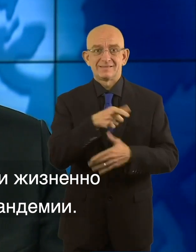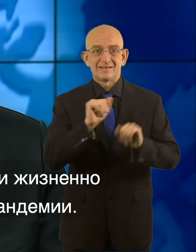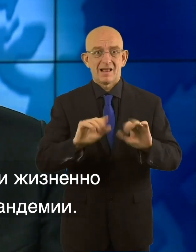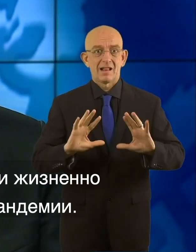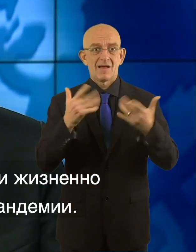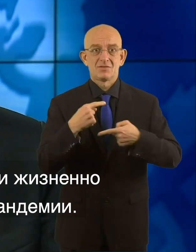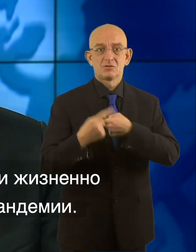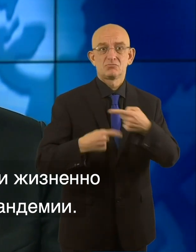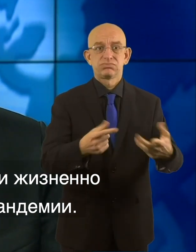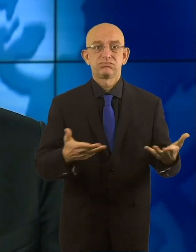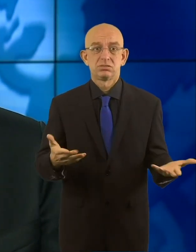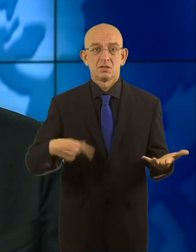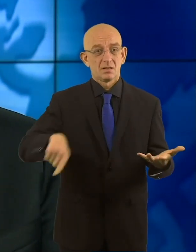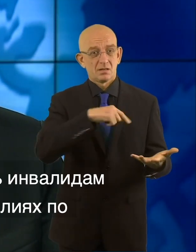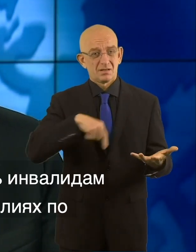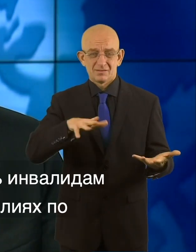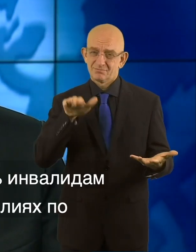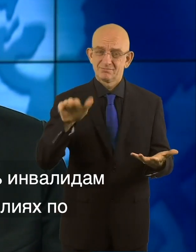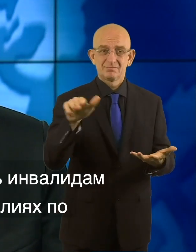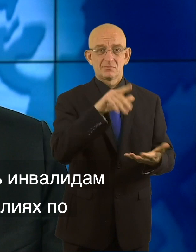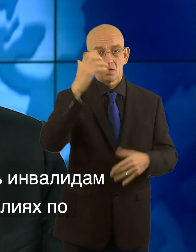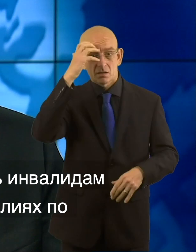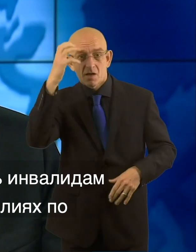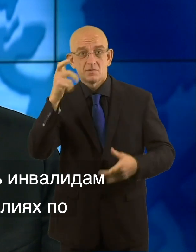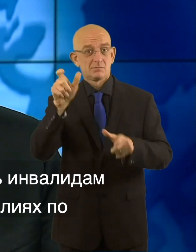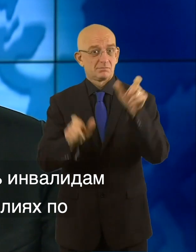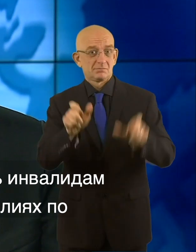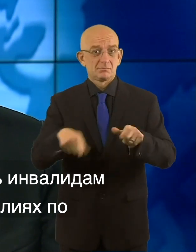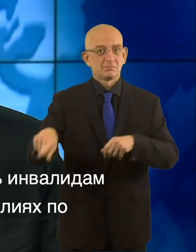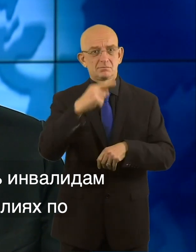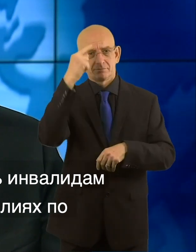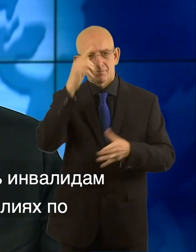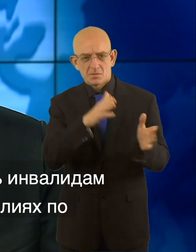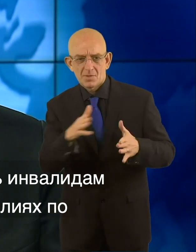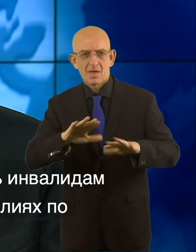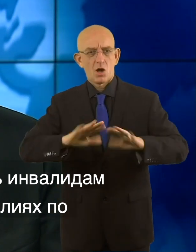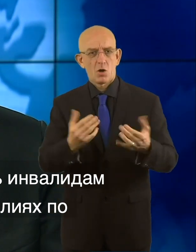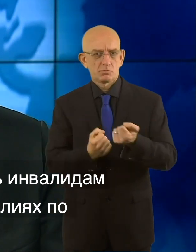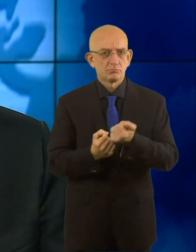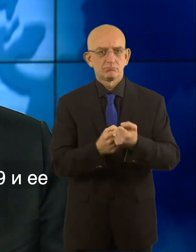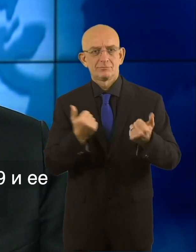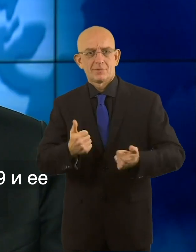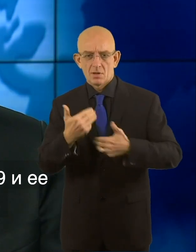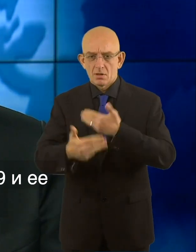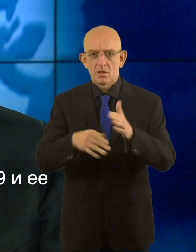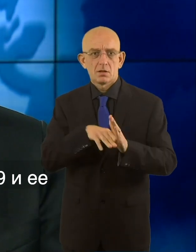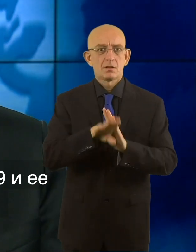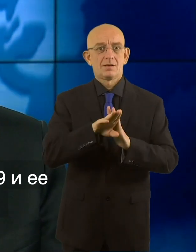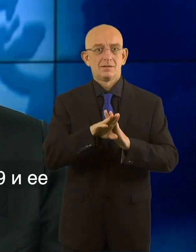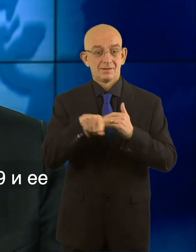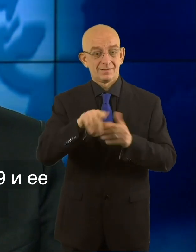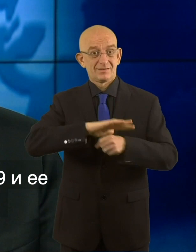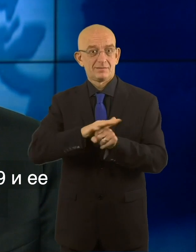-saving procedures during the pandemic. I urge governments to place people with disabilities at the centre of COVID-19 response